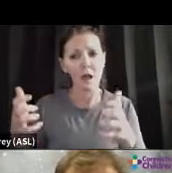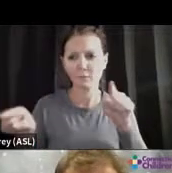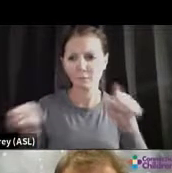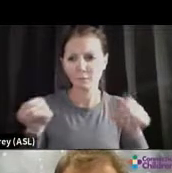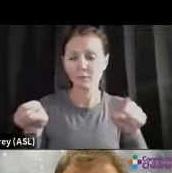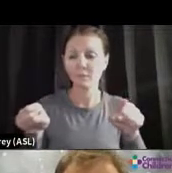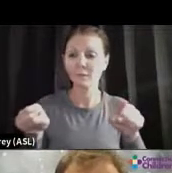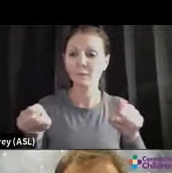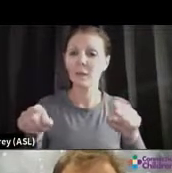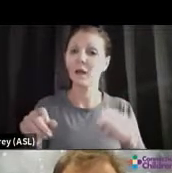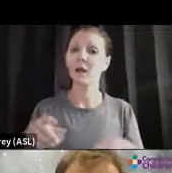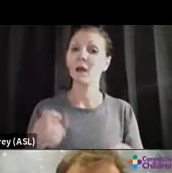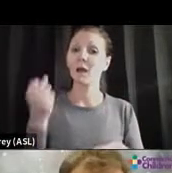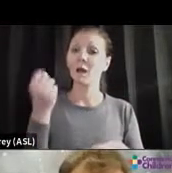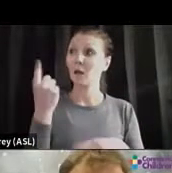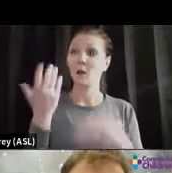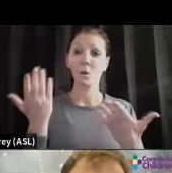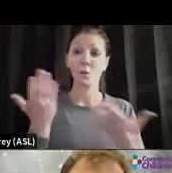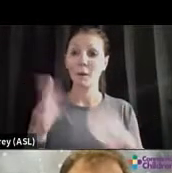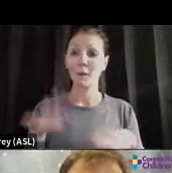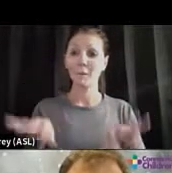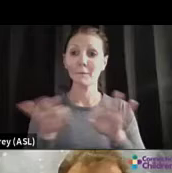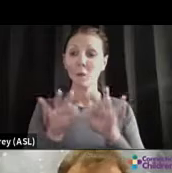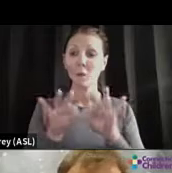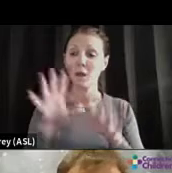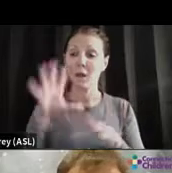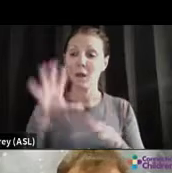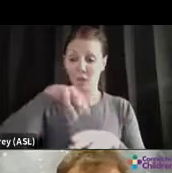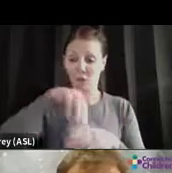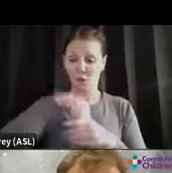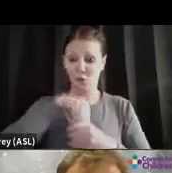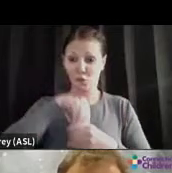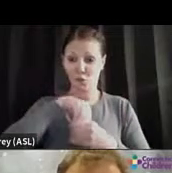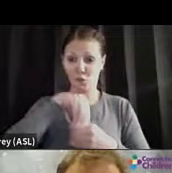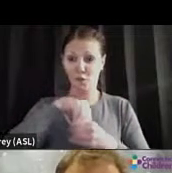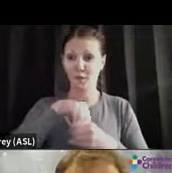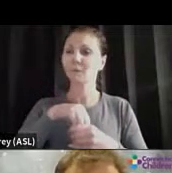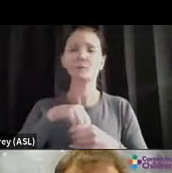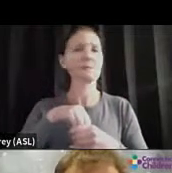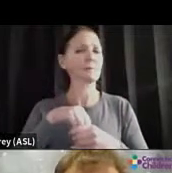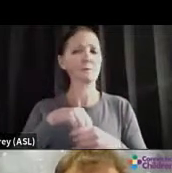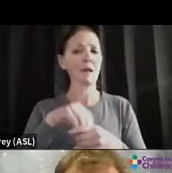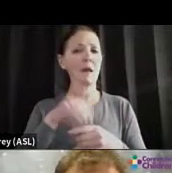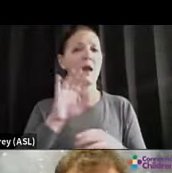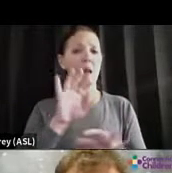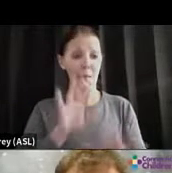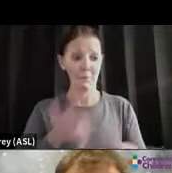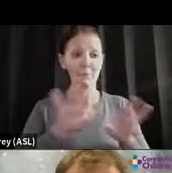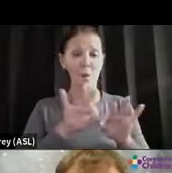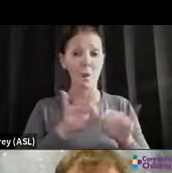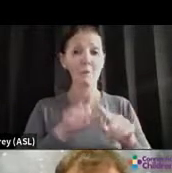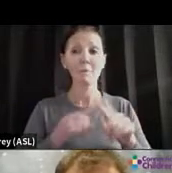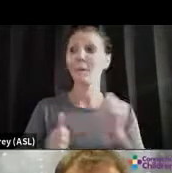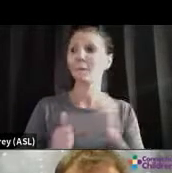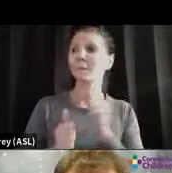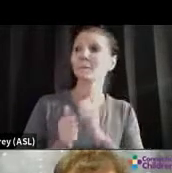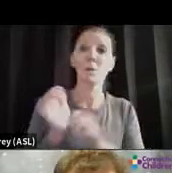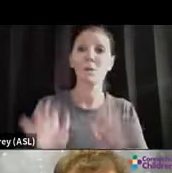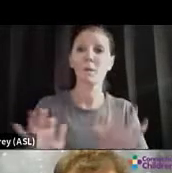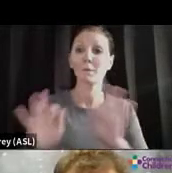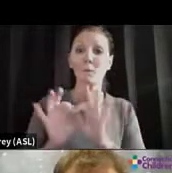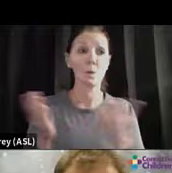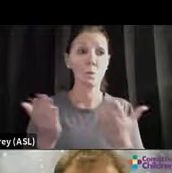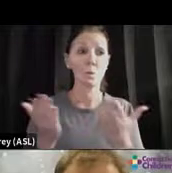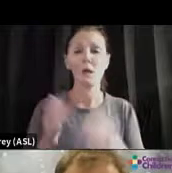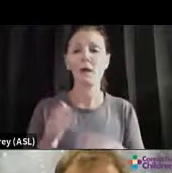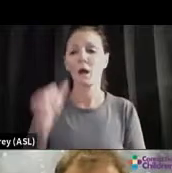Those internal factors don't compare to the most important thing, which is what helps kids be resilient is having an adult be